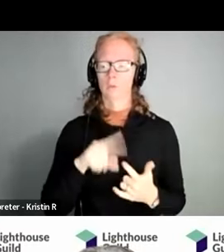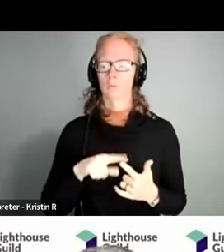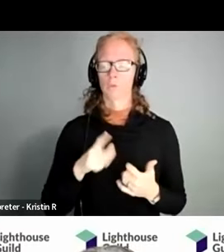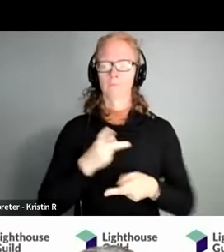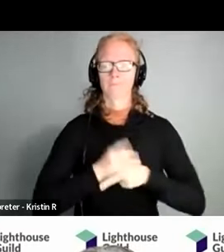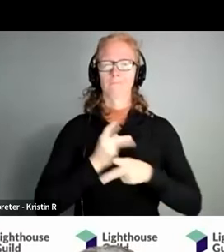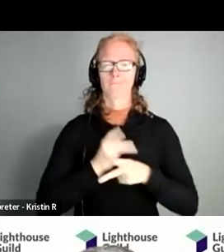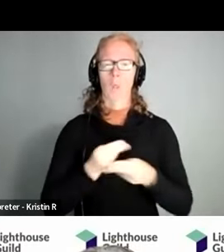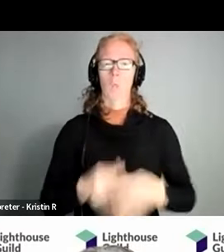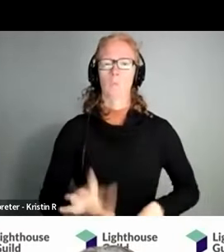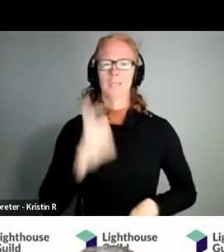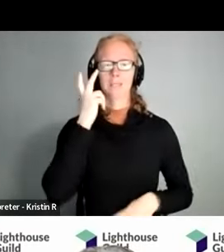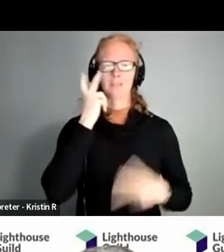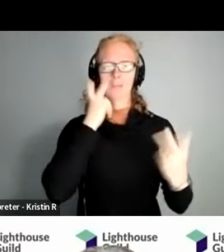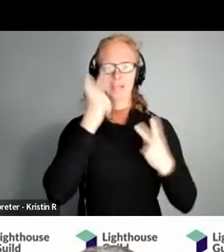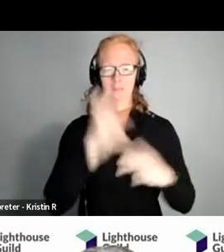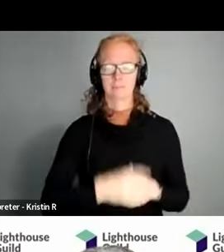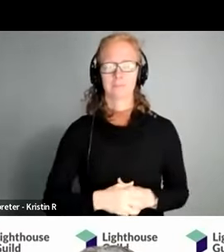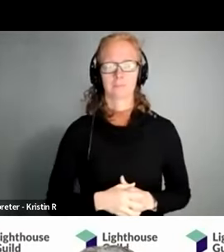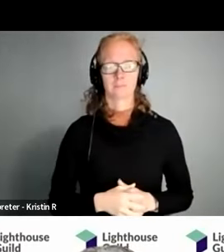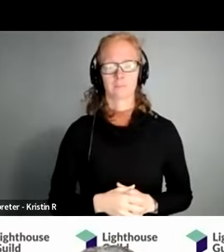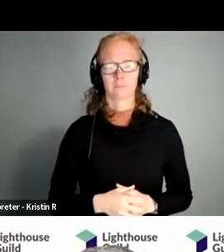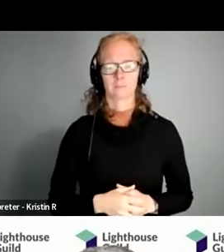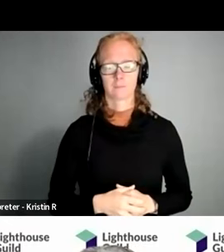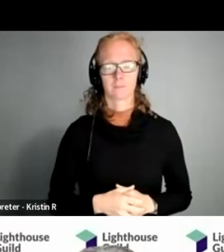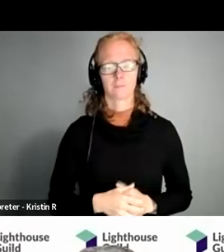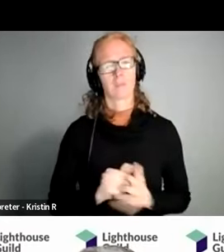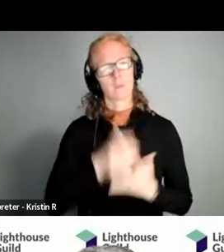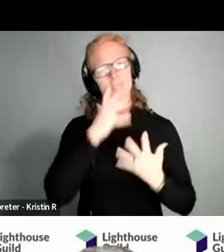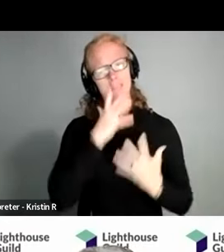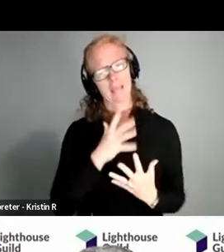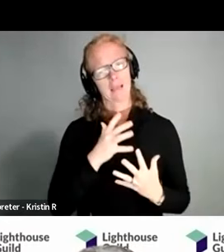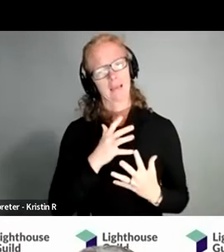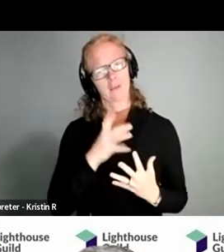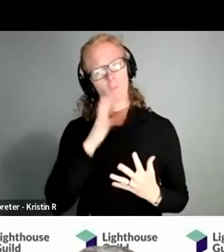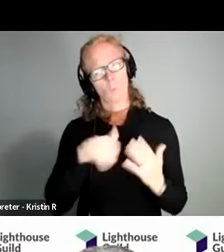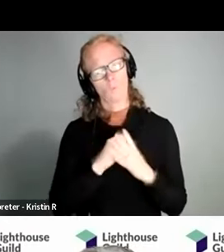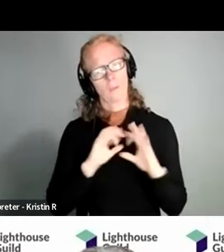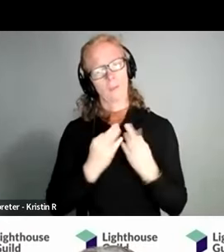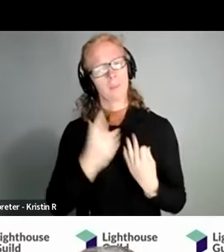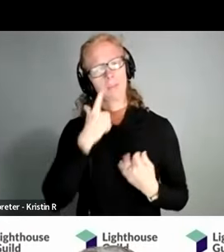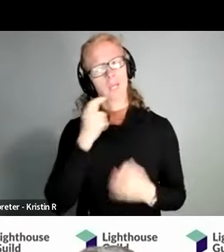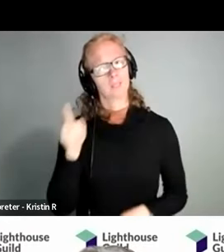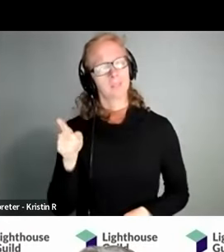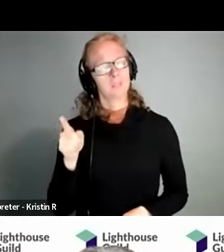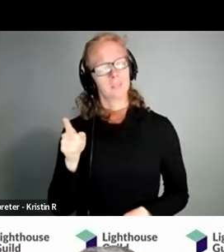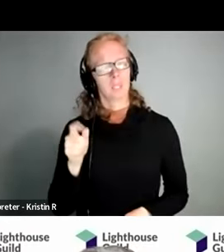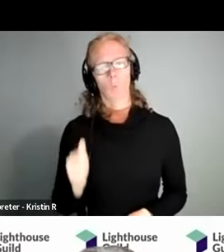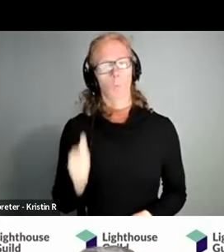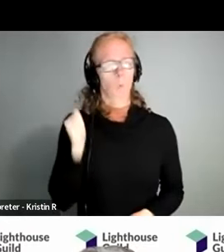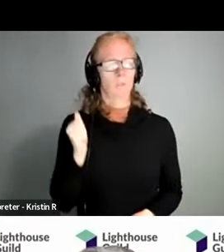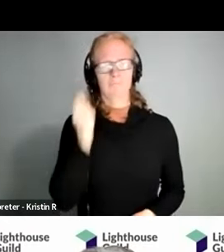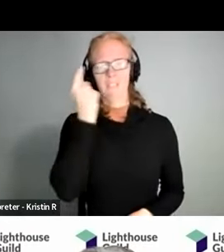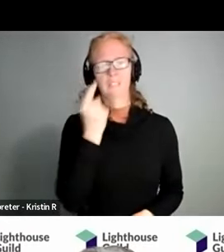losing his sight and it was so sad to everyone in his family because he would not consider